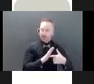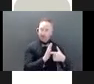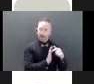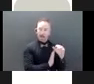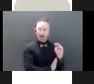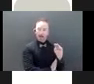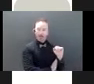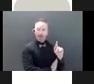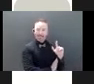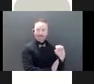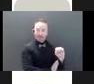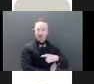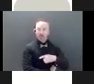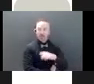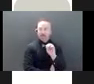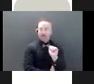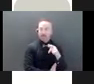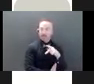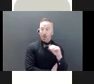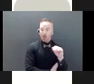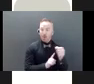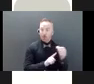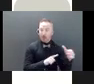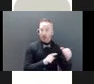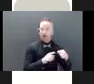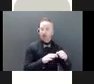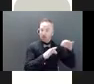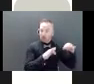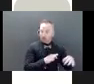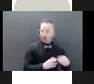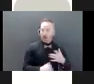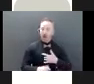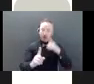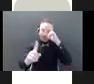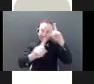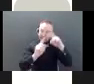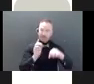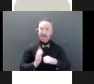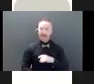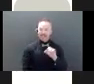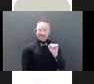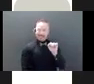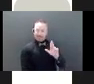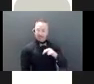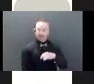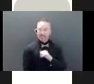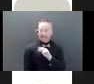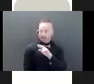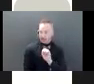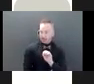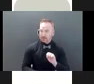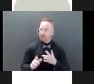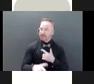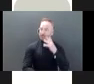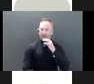At Elder Abuse Prevention Ontario, our mission is to make sure that seniors are free from abuse, have a strong voice, feel